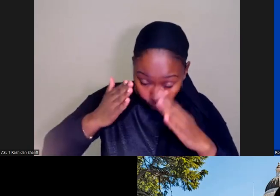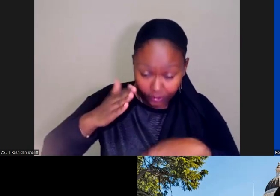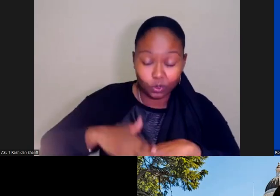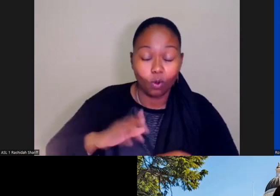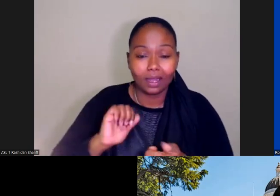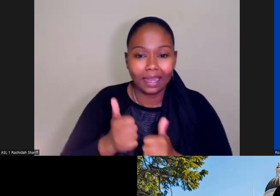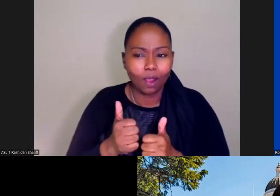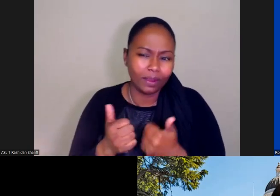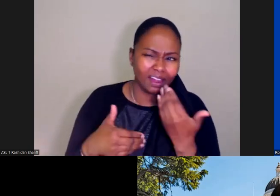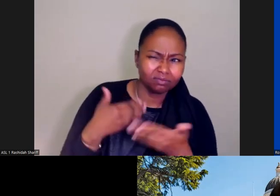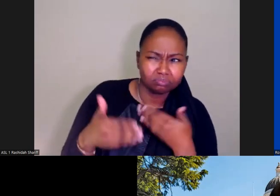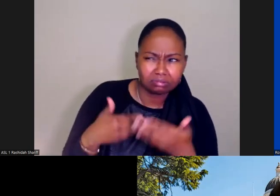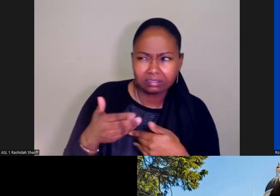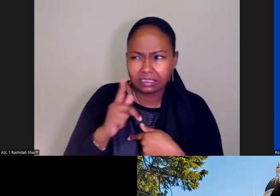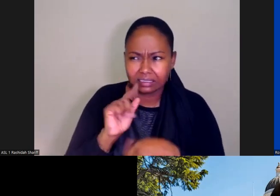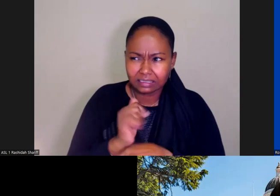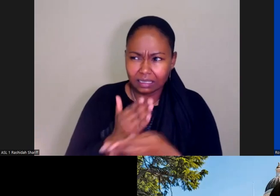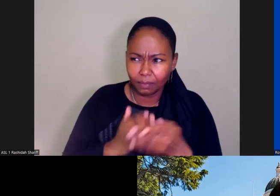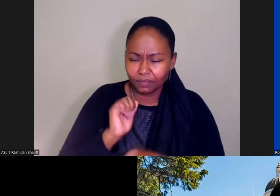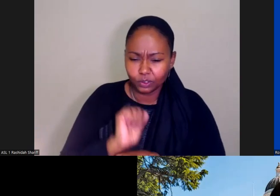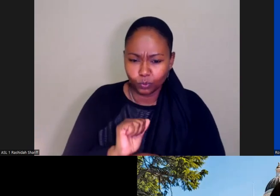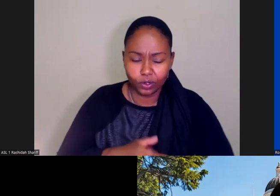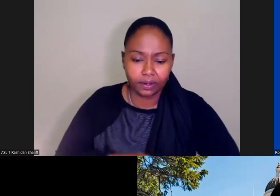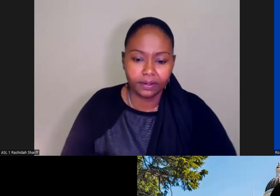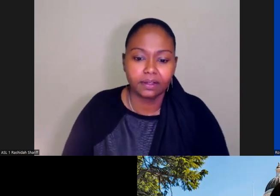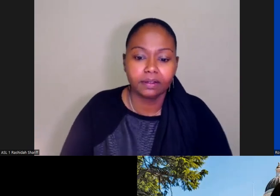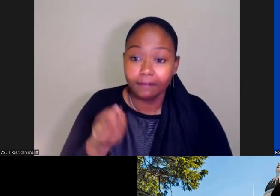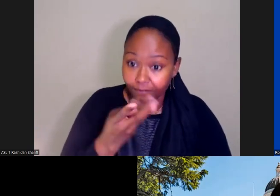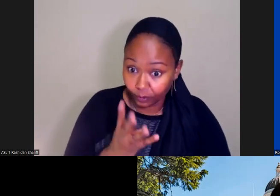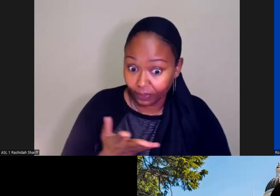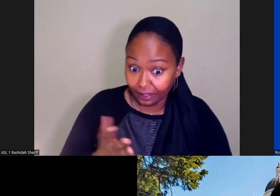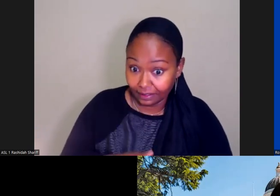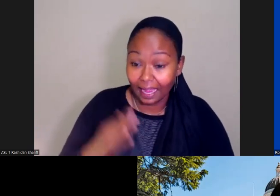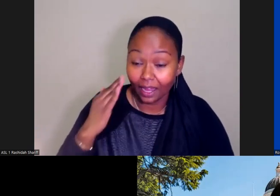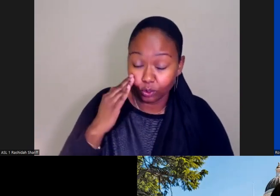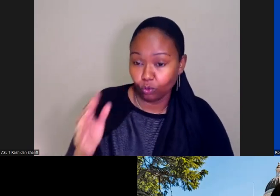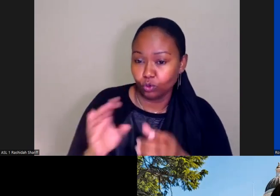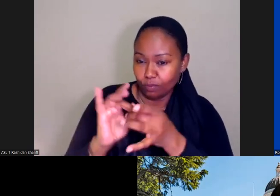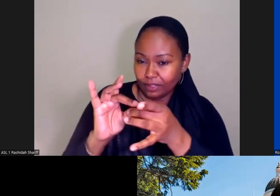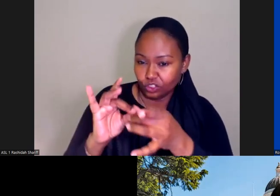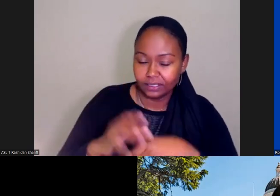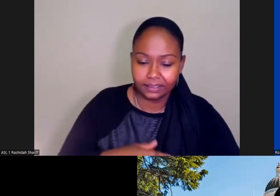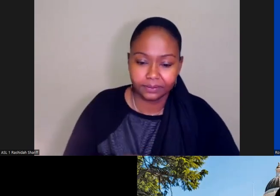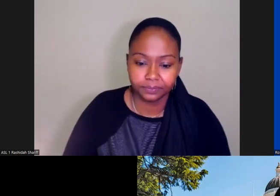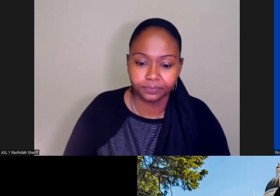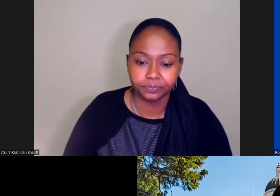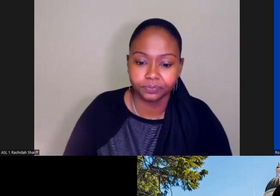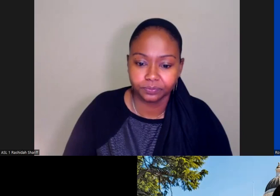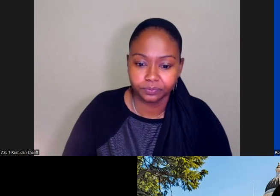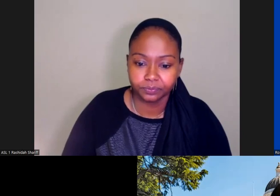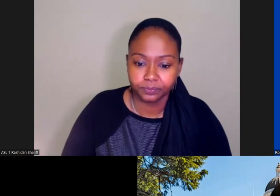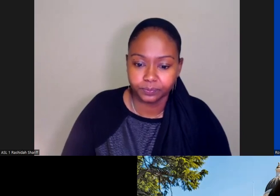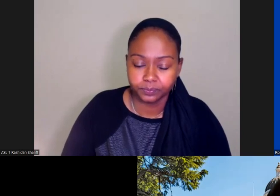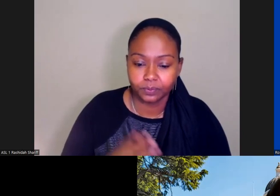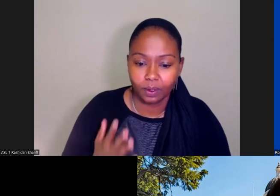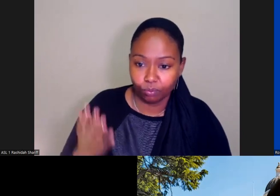some of this work. A couple of things, and I know you mentioned, you know, previously it was mentioned